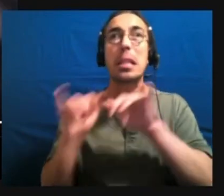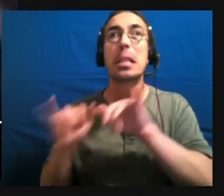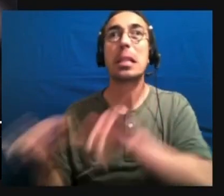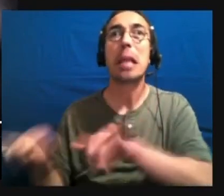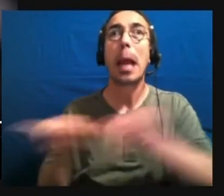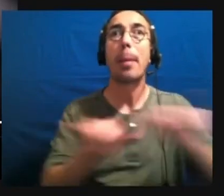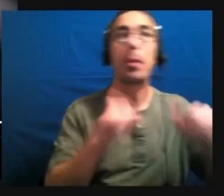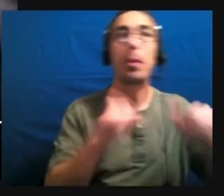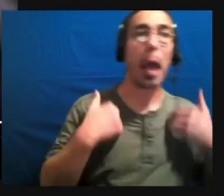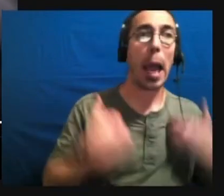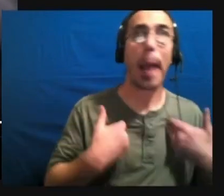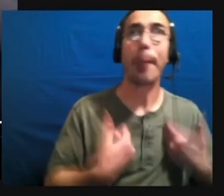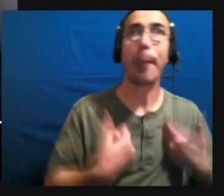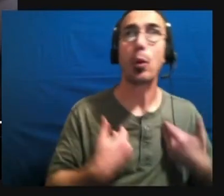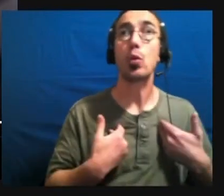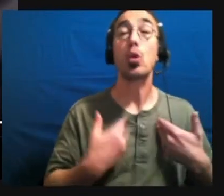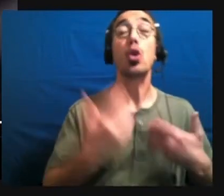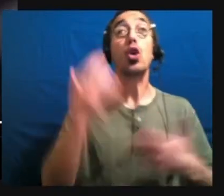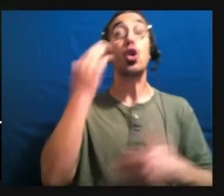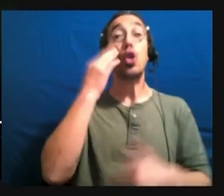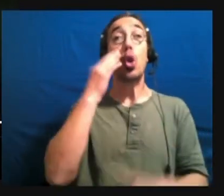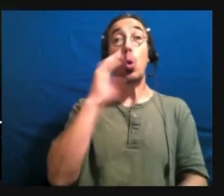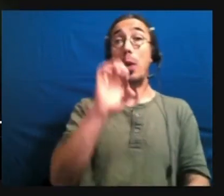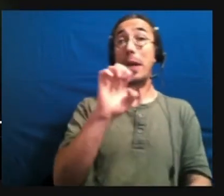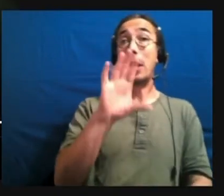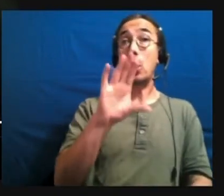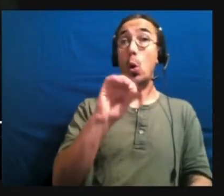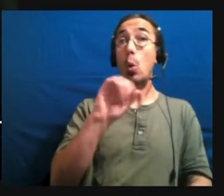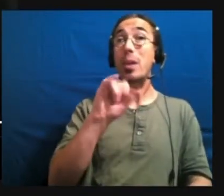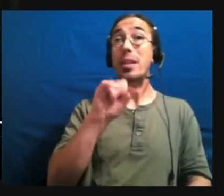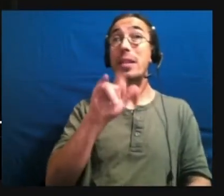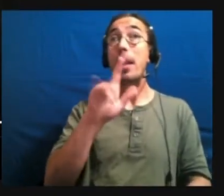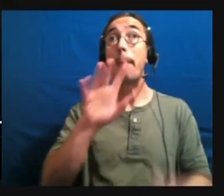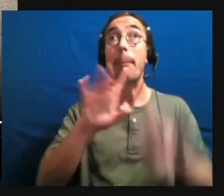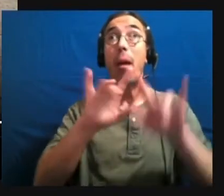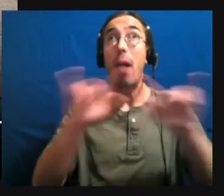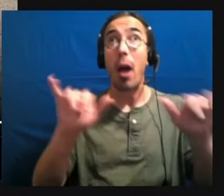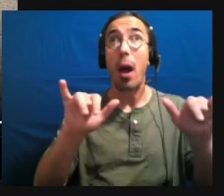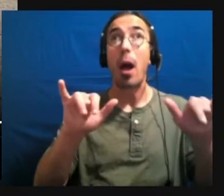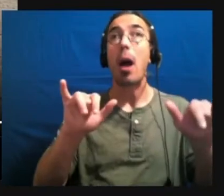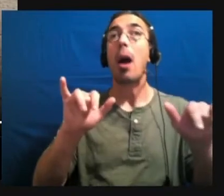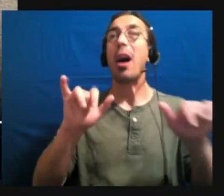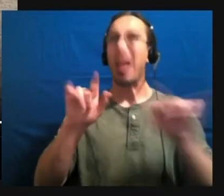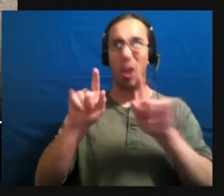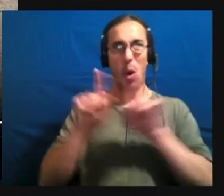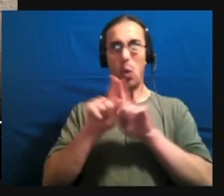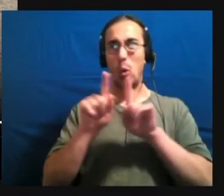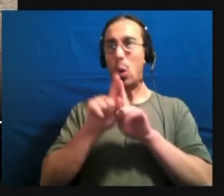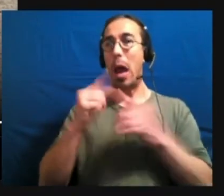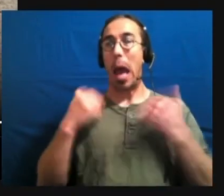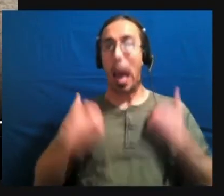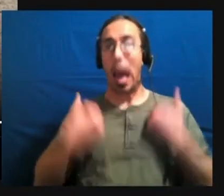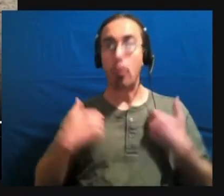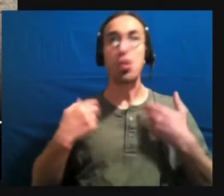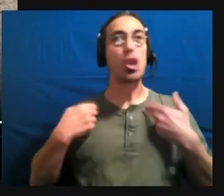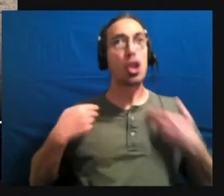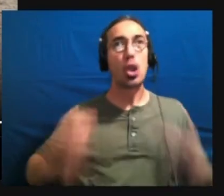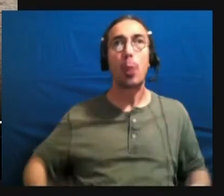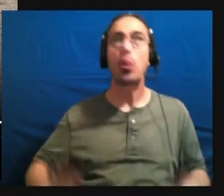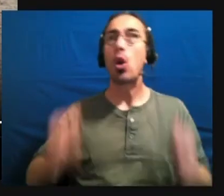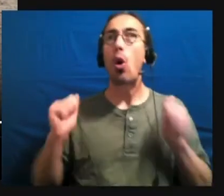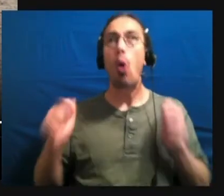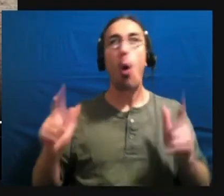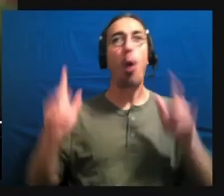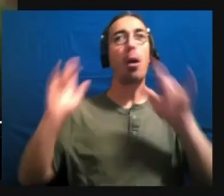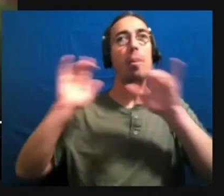earth requires ecosystem diversity, species diversity, and genetic diversity in order to maintain balance and thrive